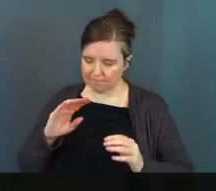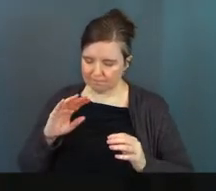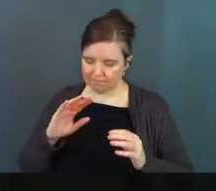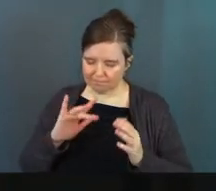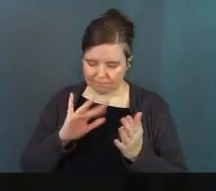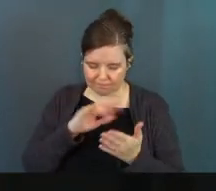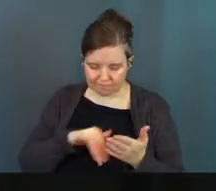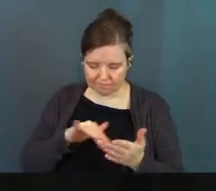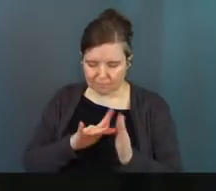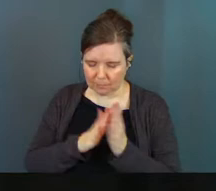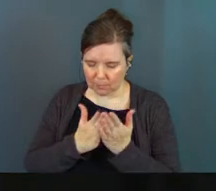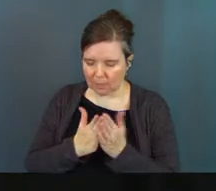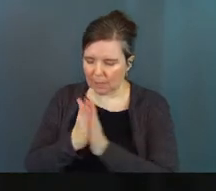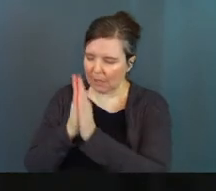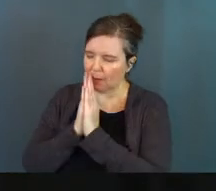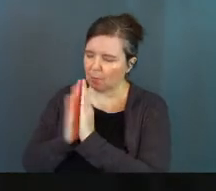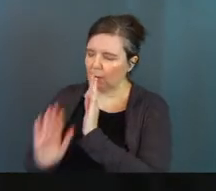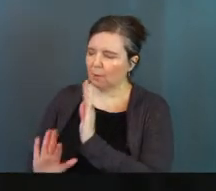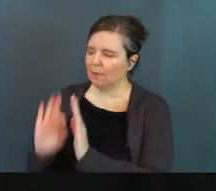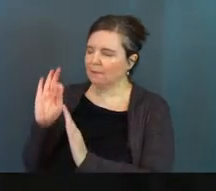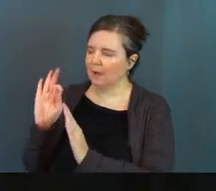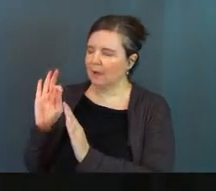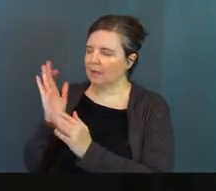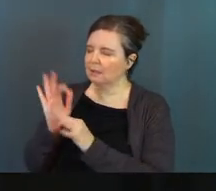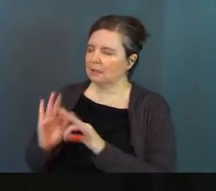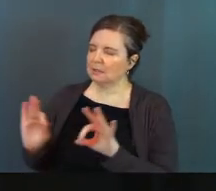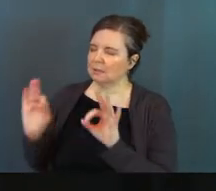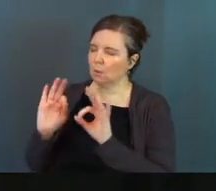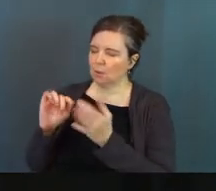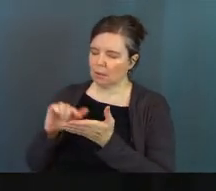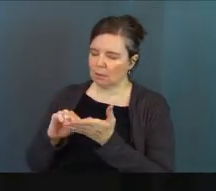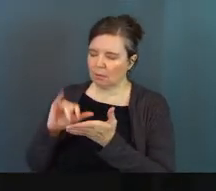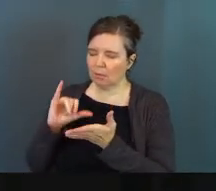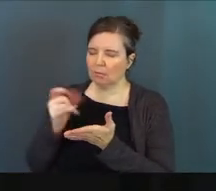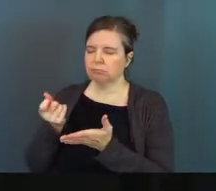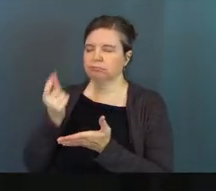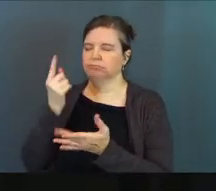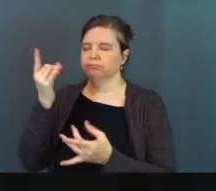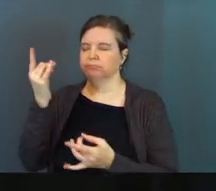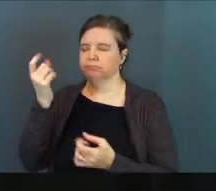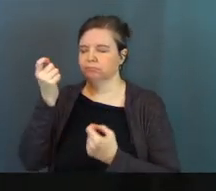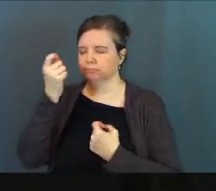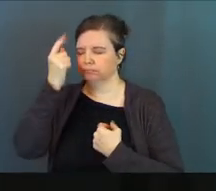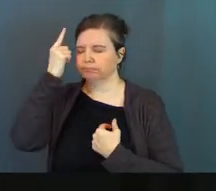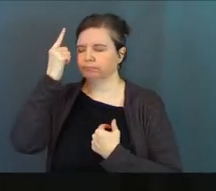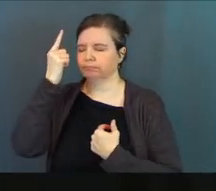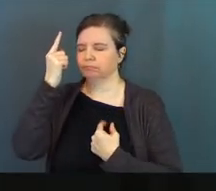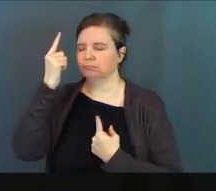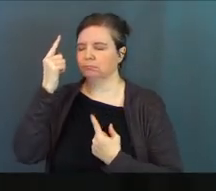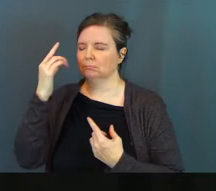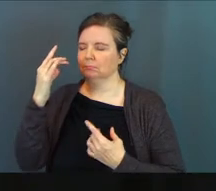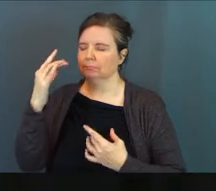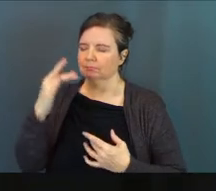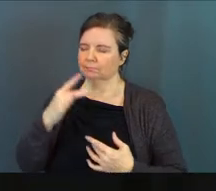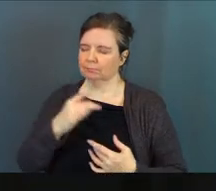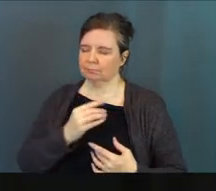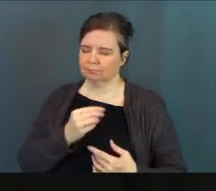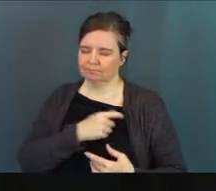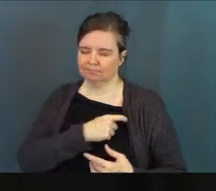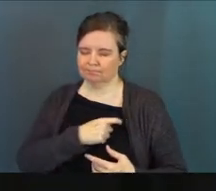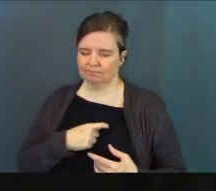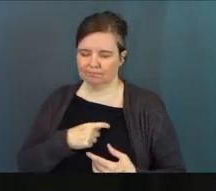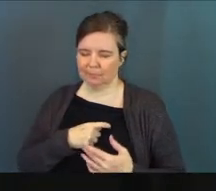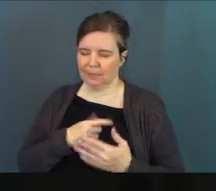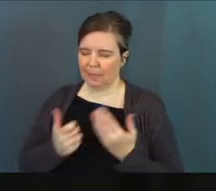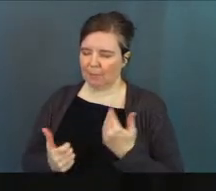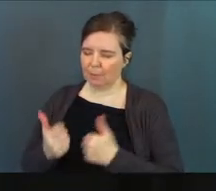talk about your word, pray that we find this importance, God, that this importance just comes over our hearts that pushes us to prioritize